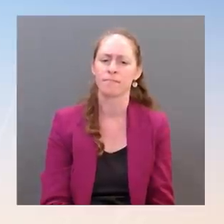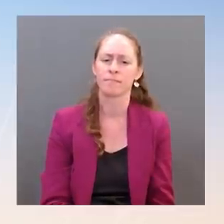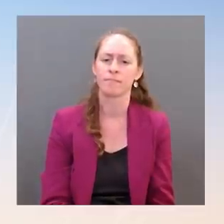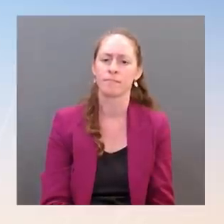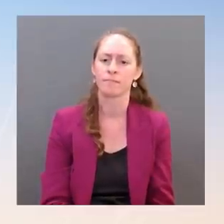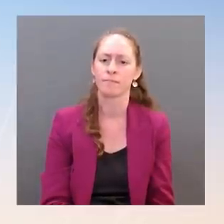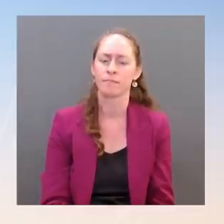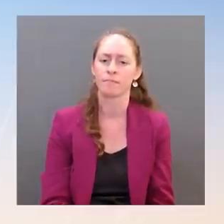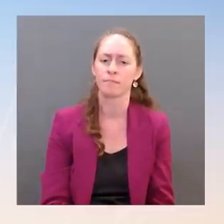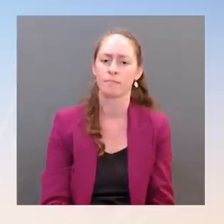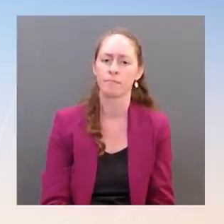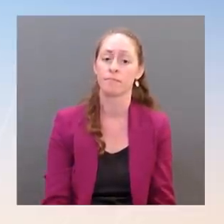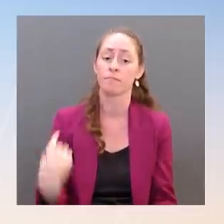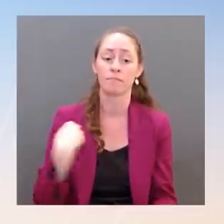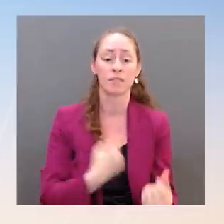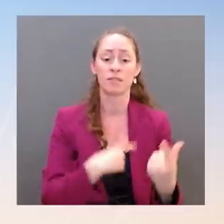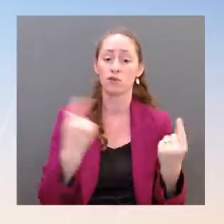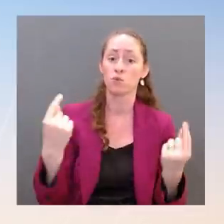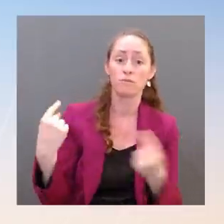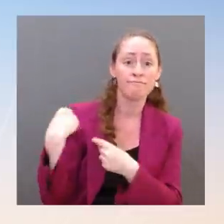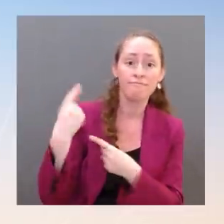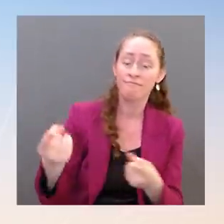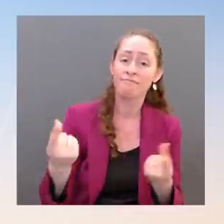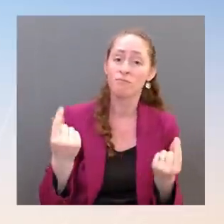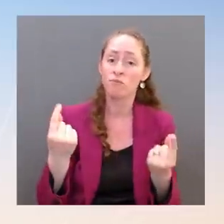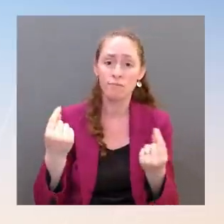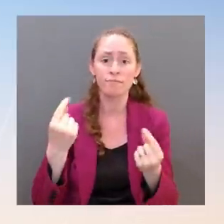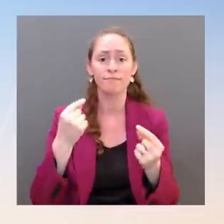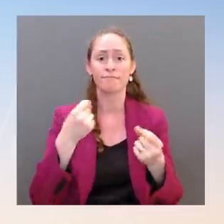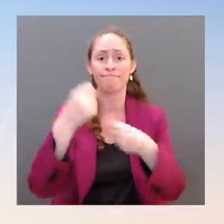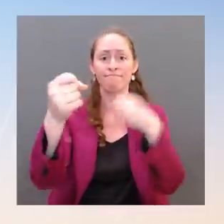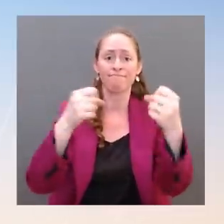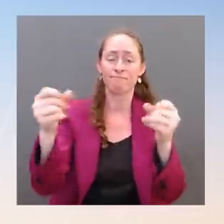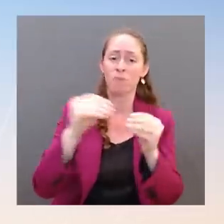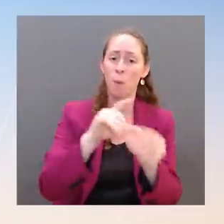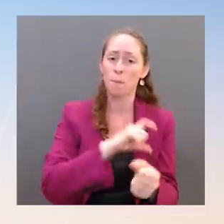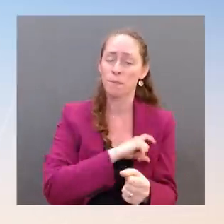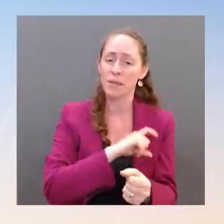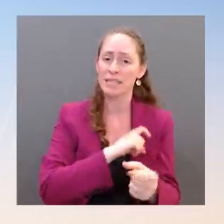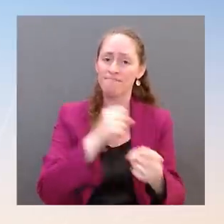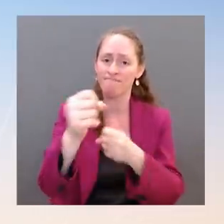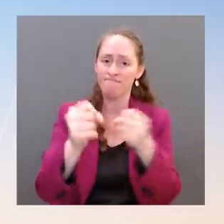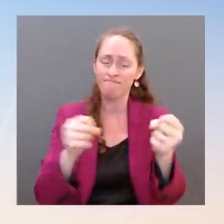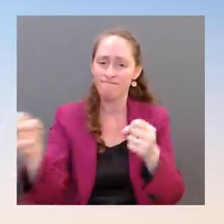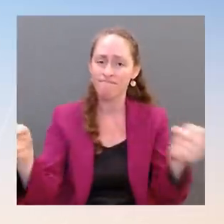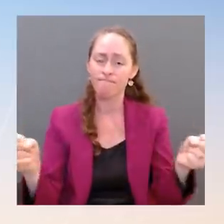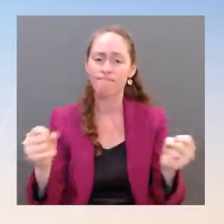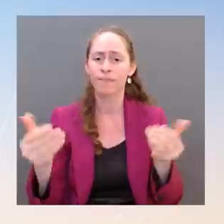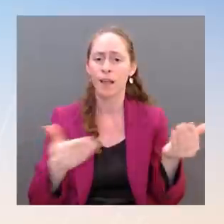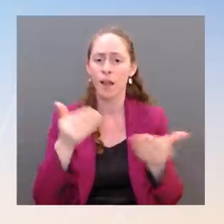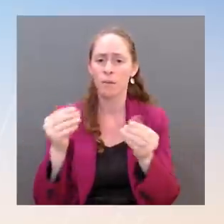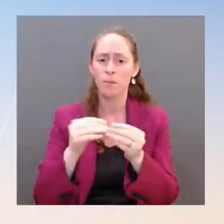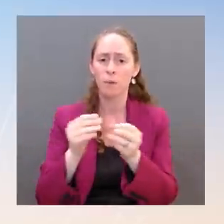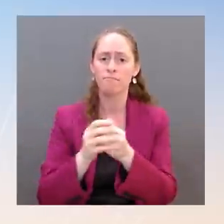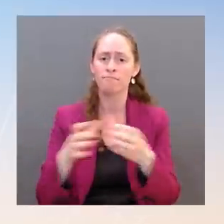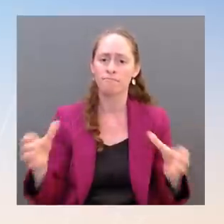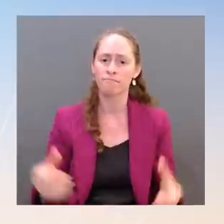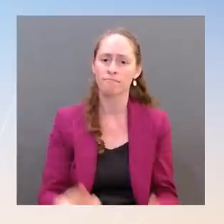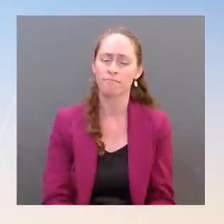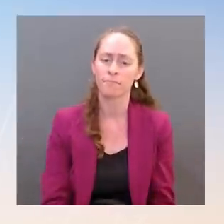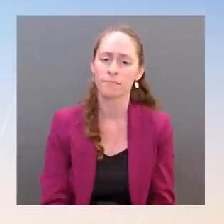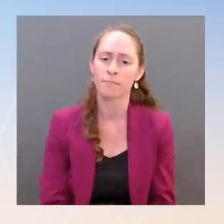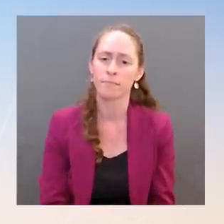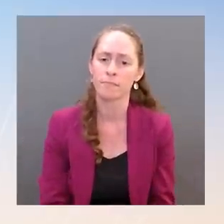past year and a half, as we've talked about a gun comprehensive approach here, cracking down on firearms